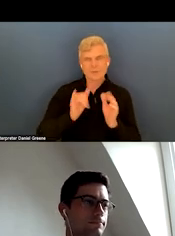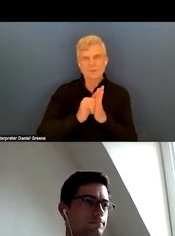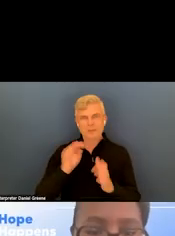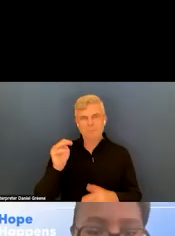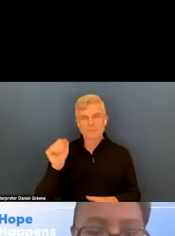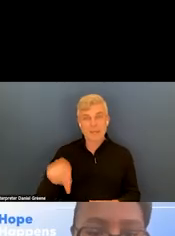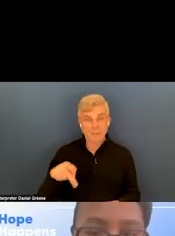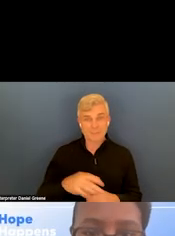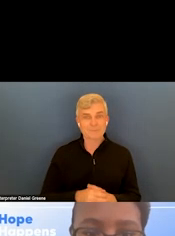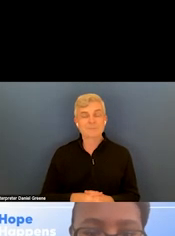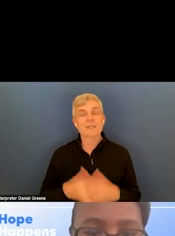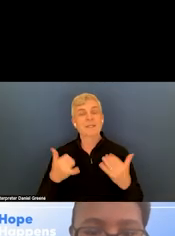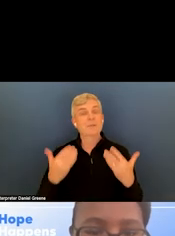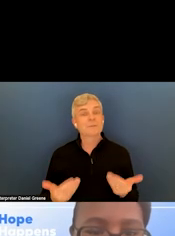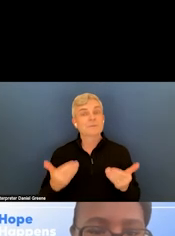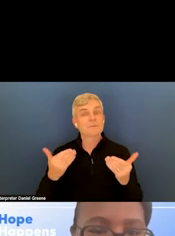we move forward.